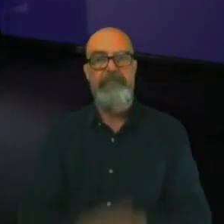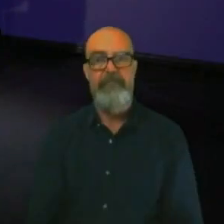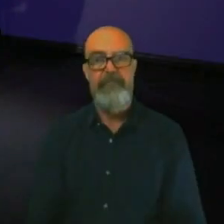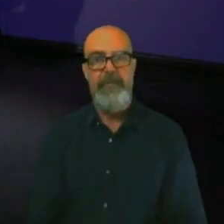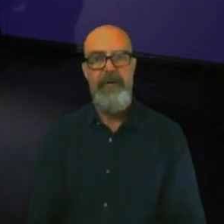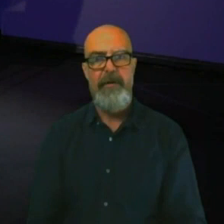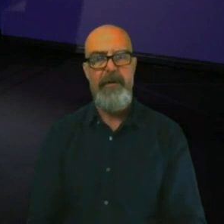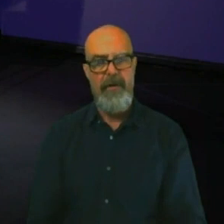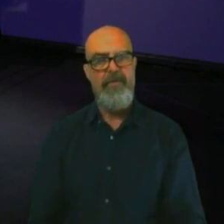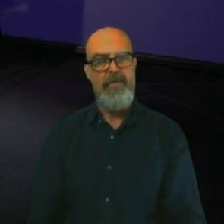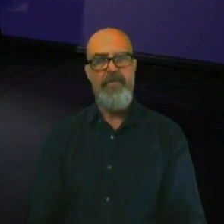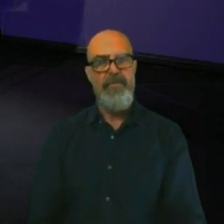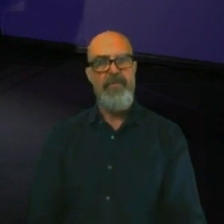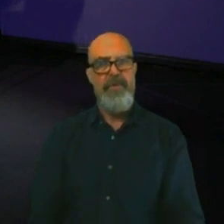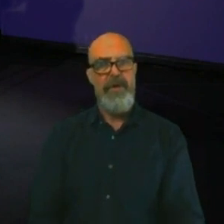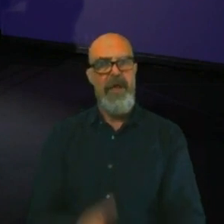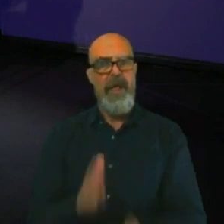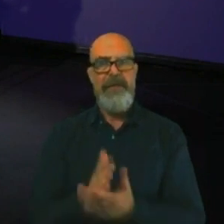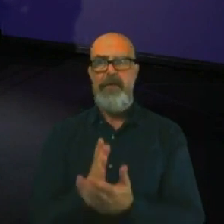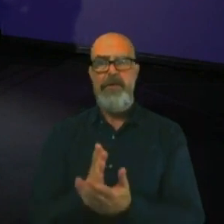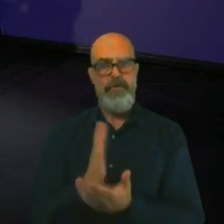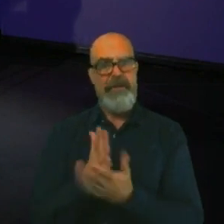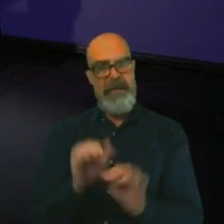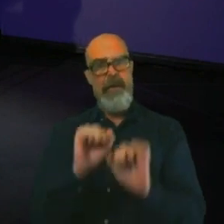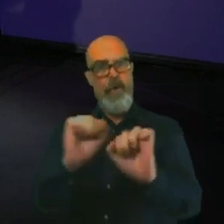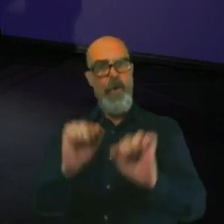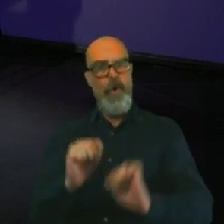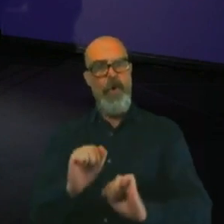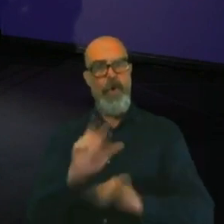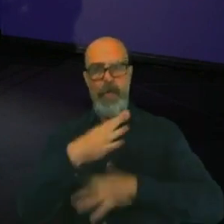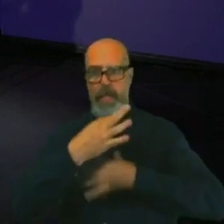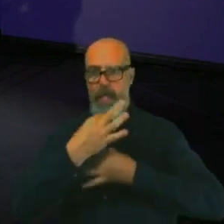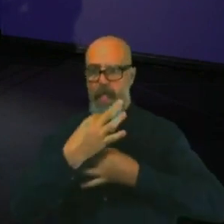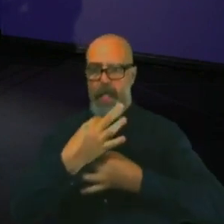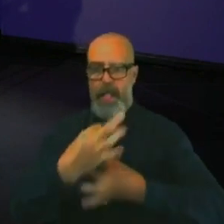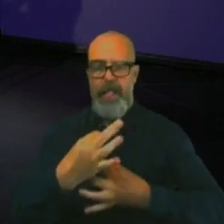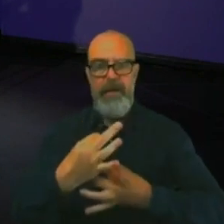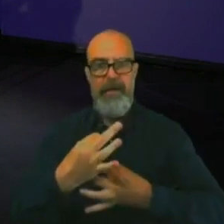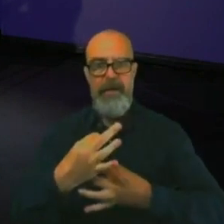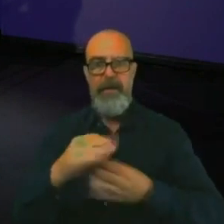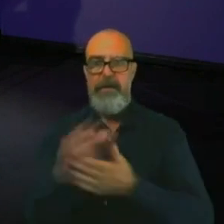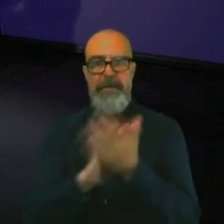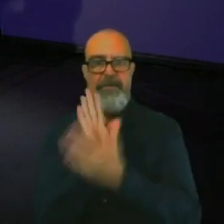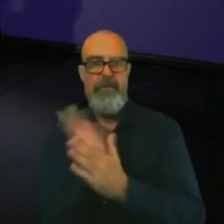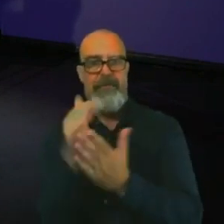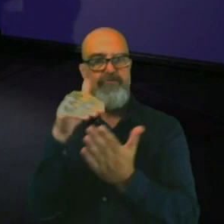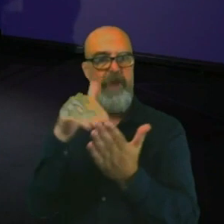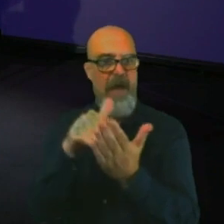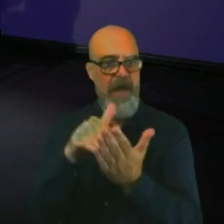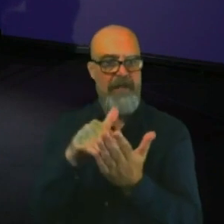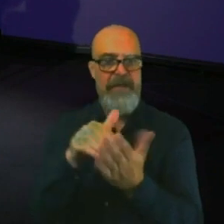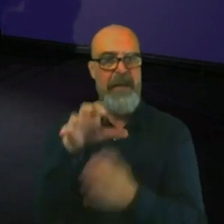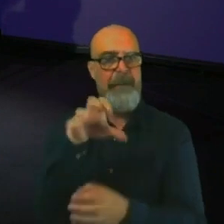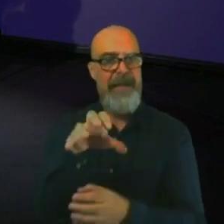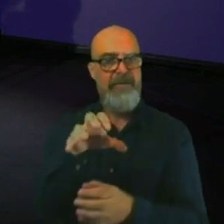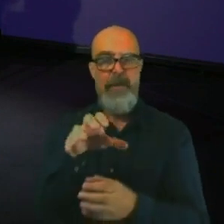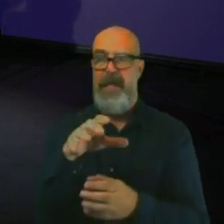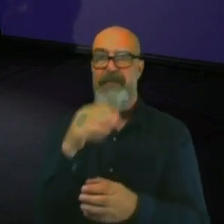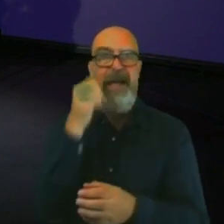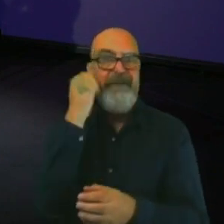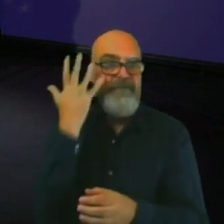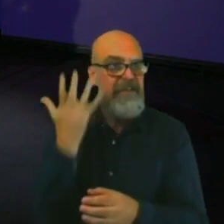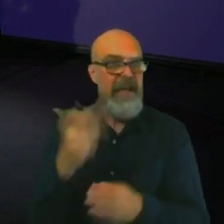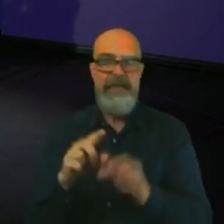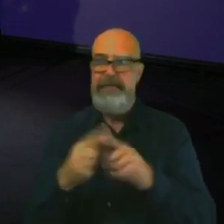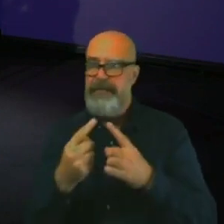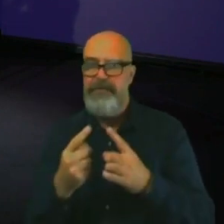and interest has just taken you onto the path that you are on now, where nothing is ever going to be the same each day, each moment. And your